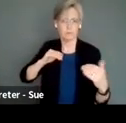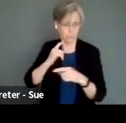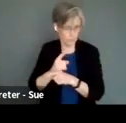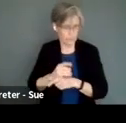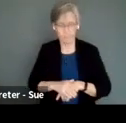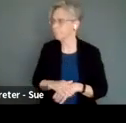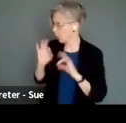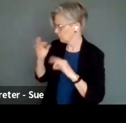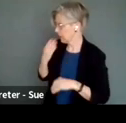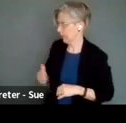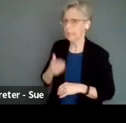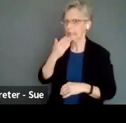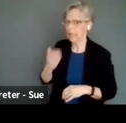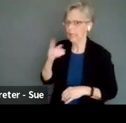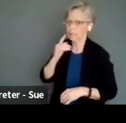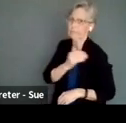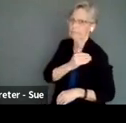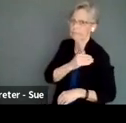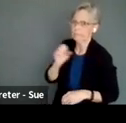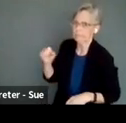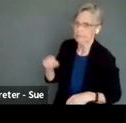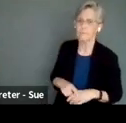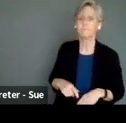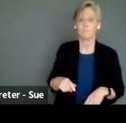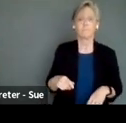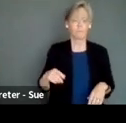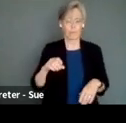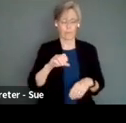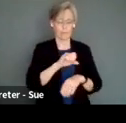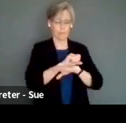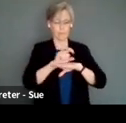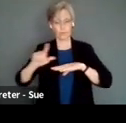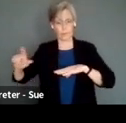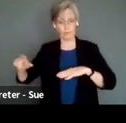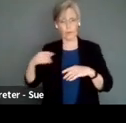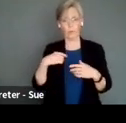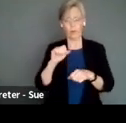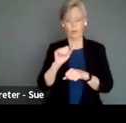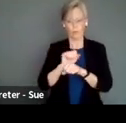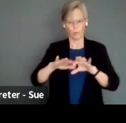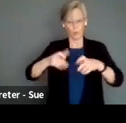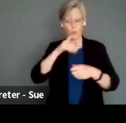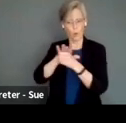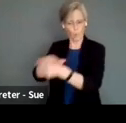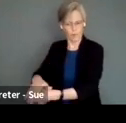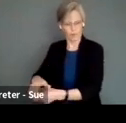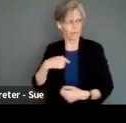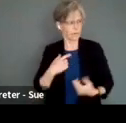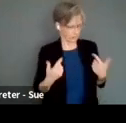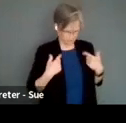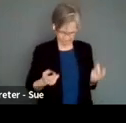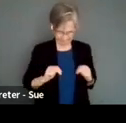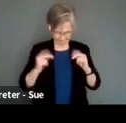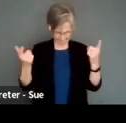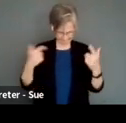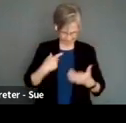Awesome. Thanks for reminding me of that, Holly. We work a lot in stage left with oppressed community groups, and they always feel that they are failures, that